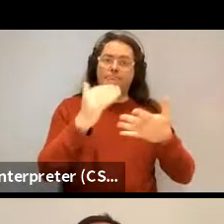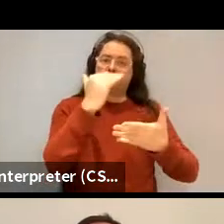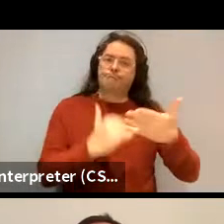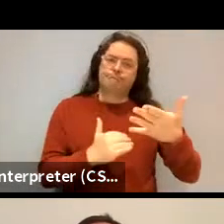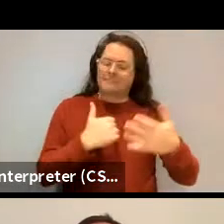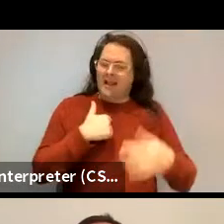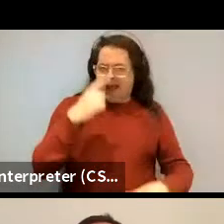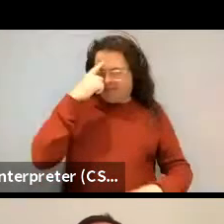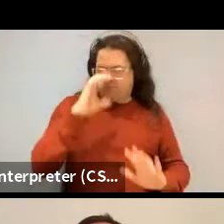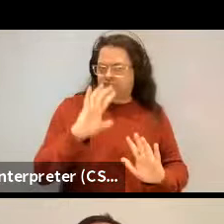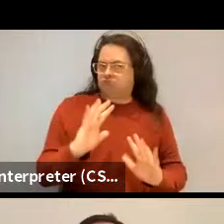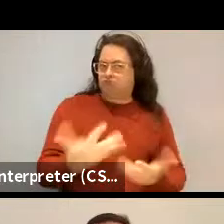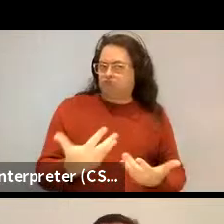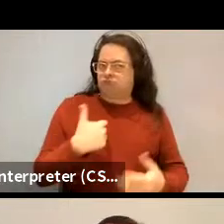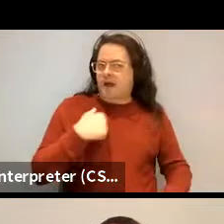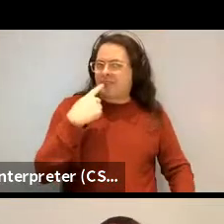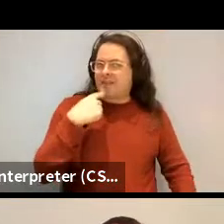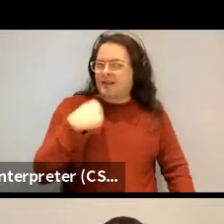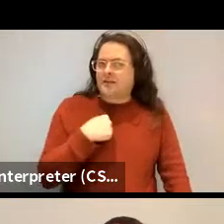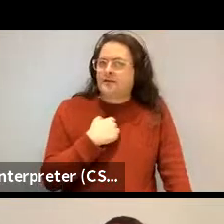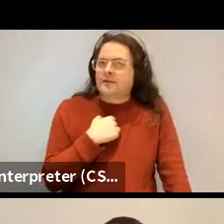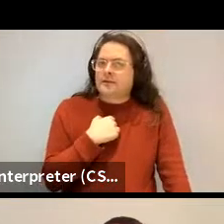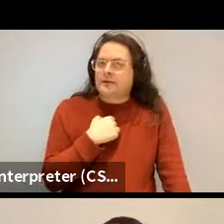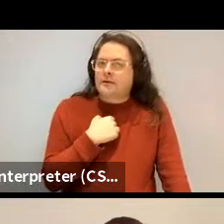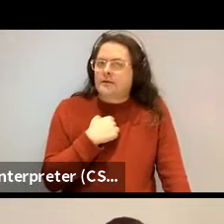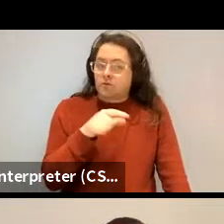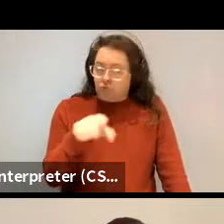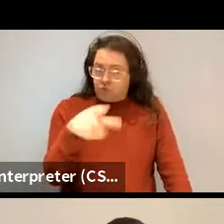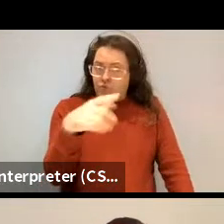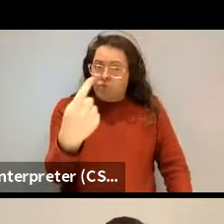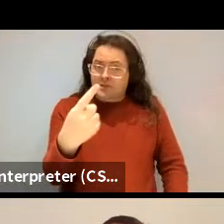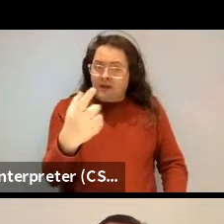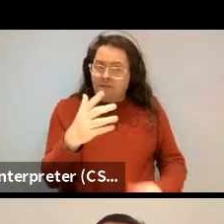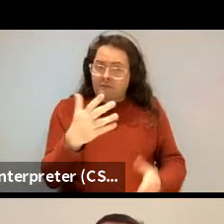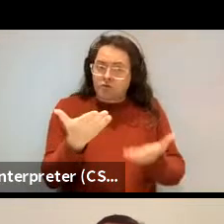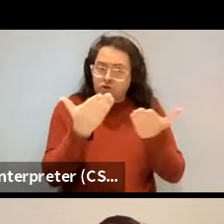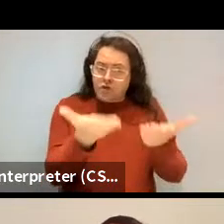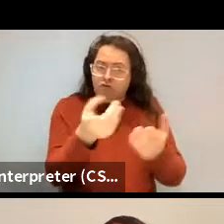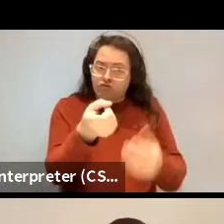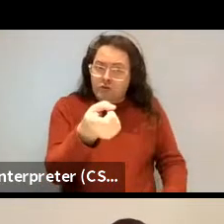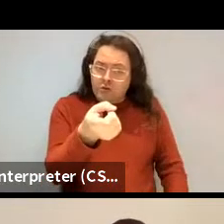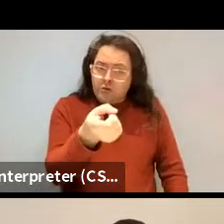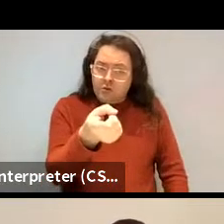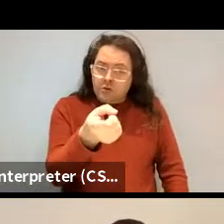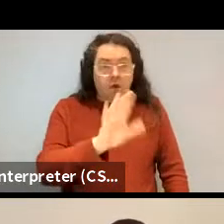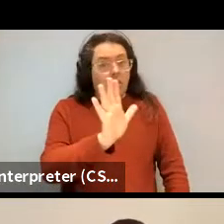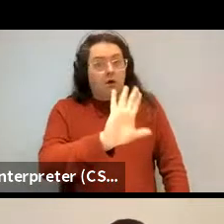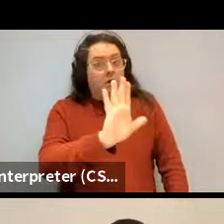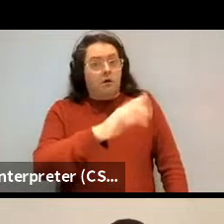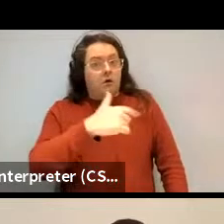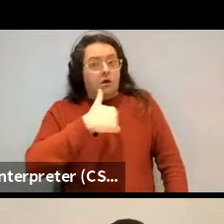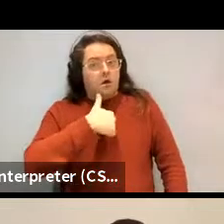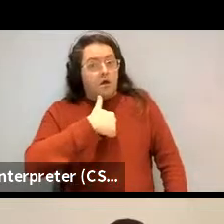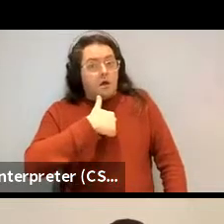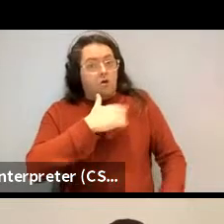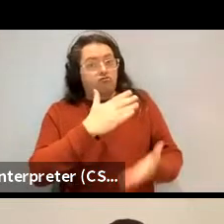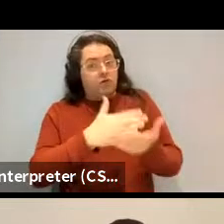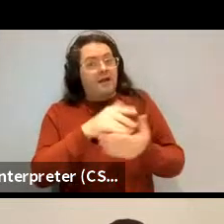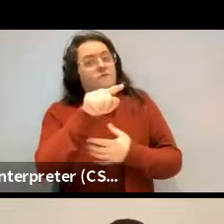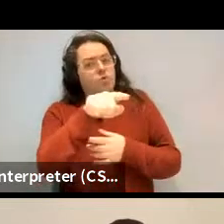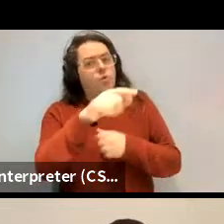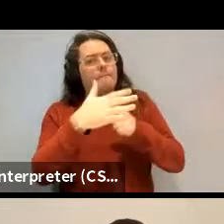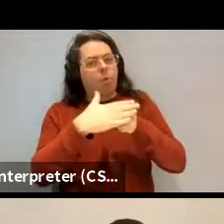So, yeah. Yeah. Okay. Do you have a suggestion or. No. Yeah. It's, it's, so it's for you. It's more